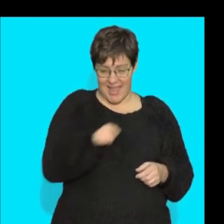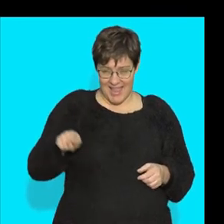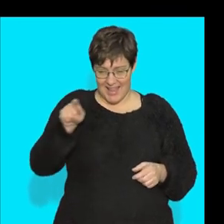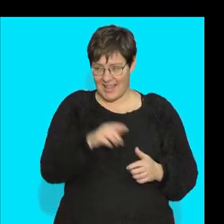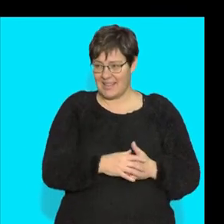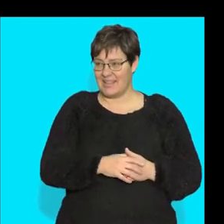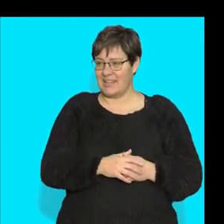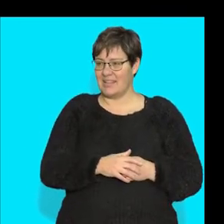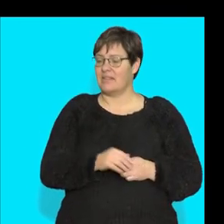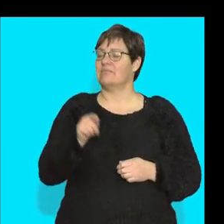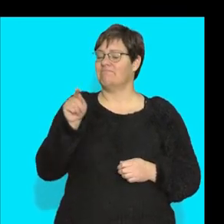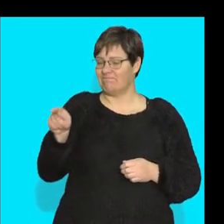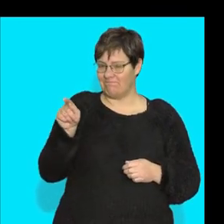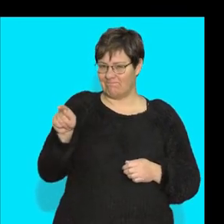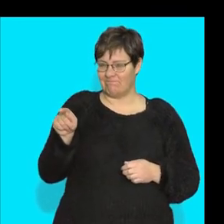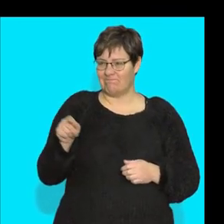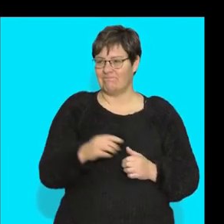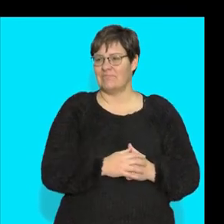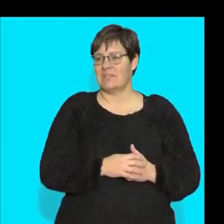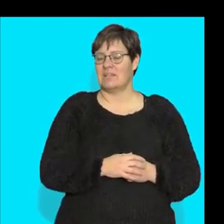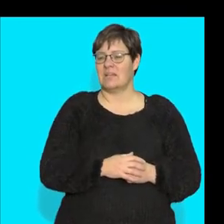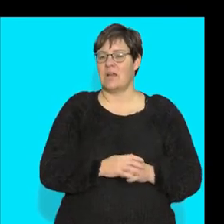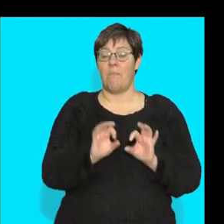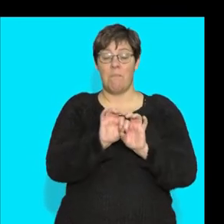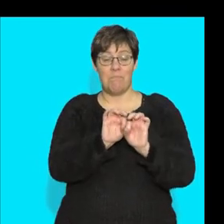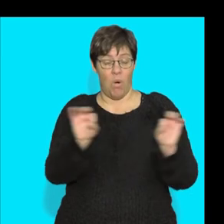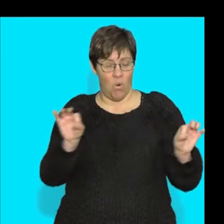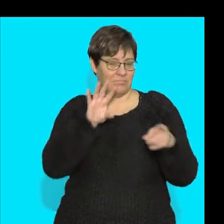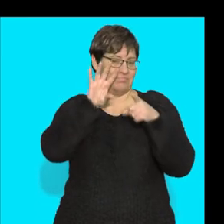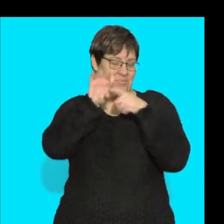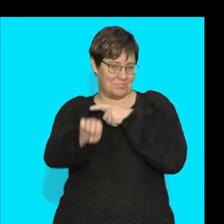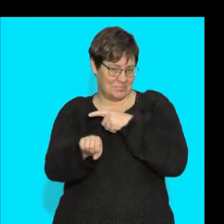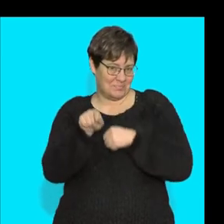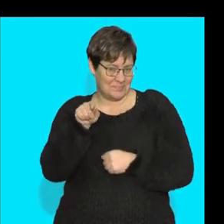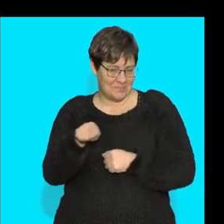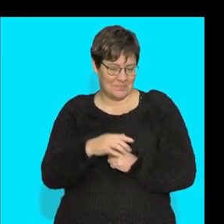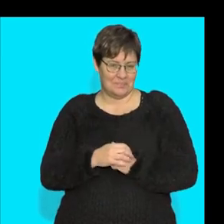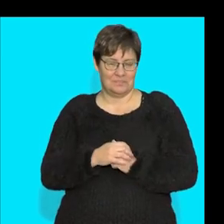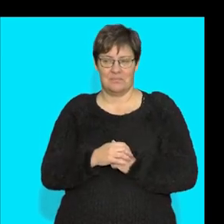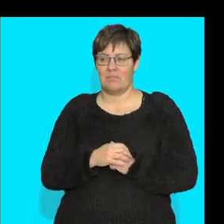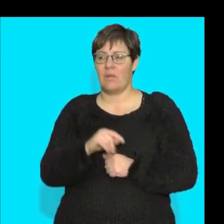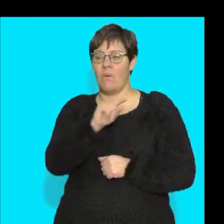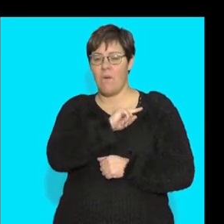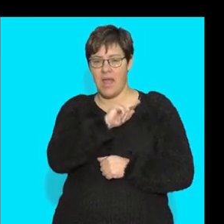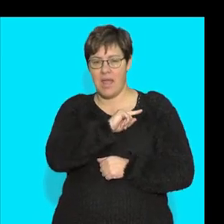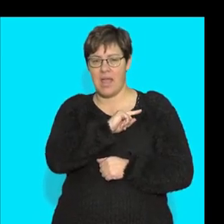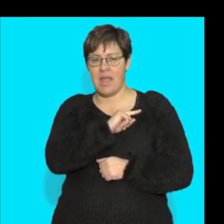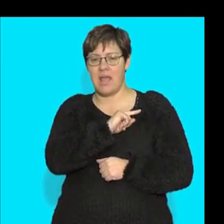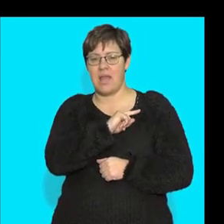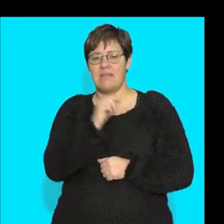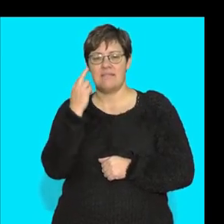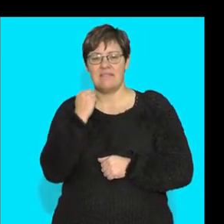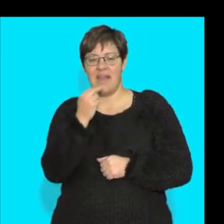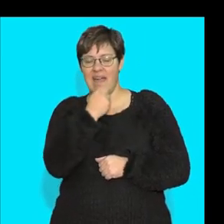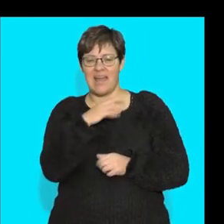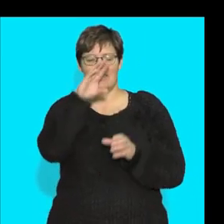going to say over here bone is the most recognizable one remember because it's got those lovely little